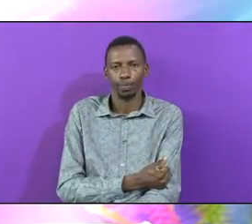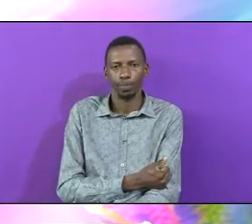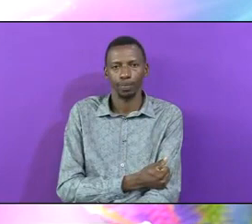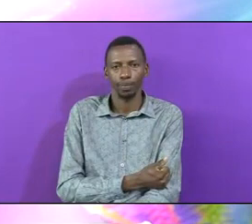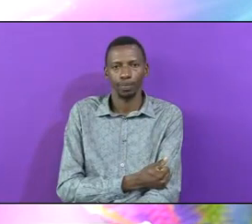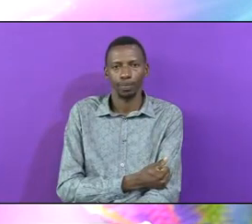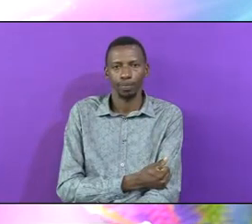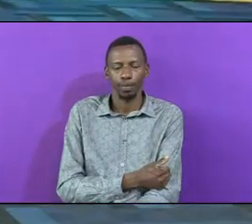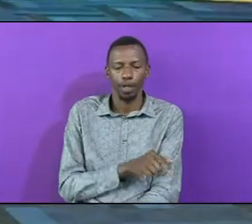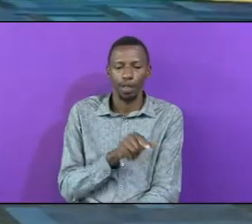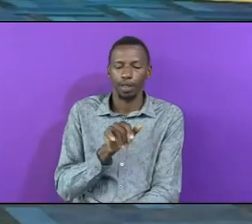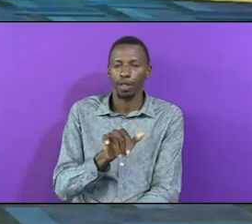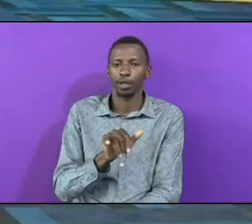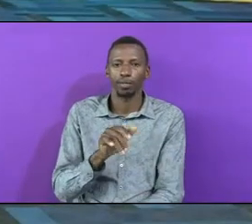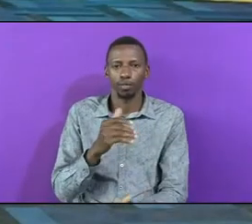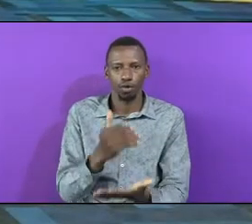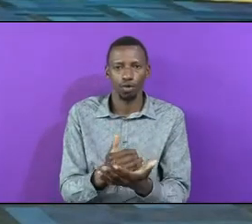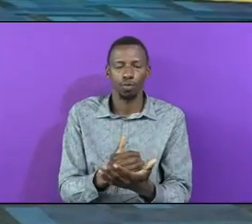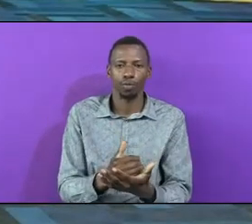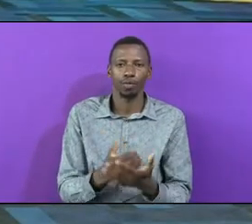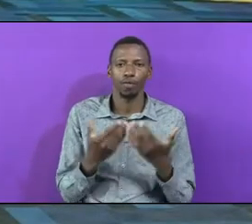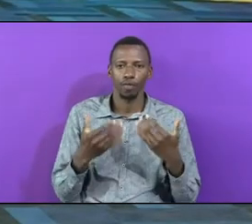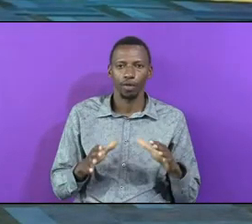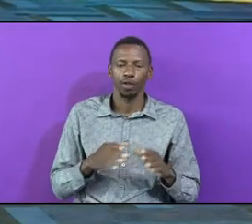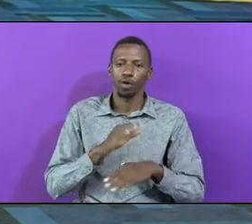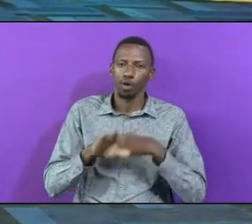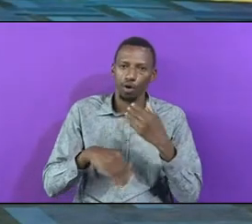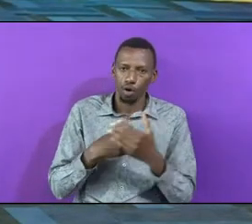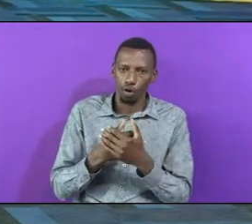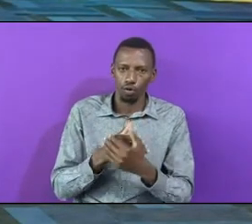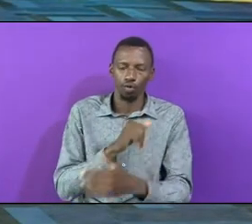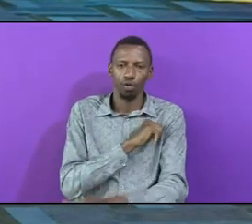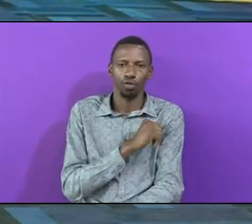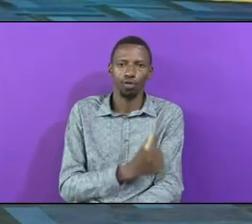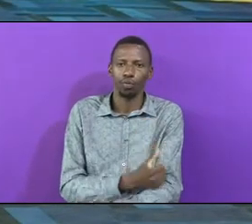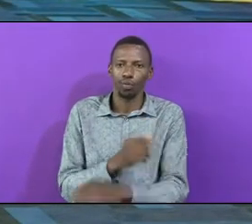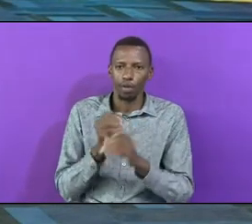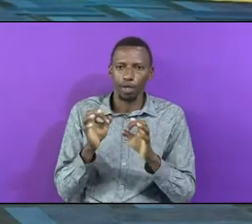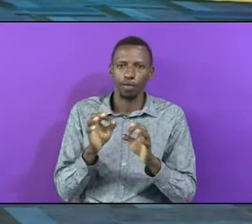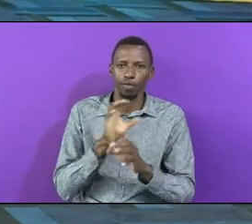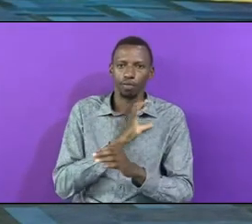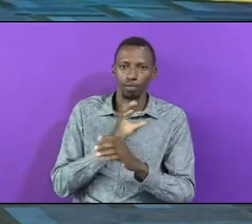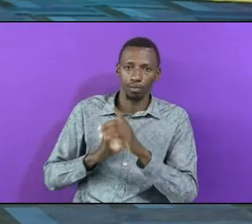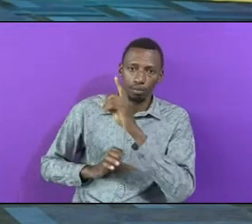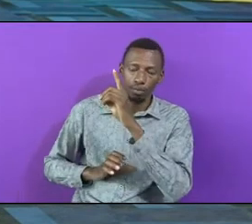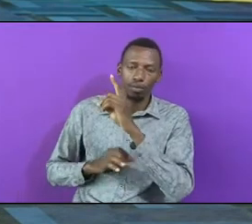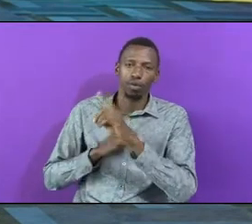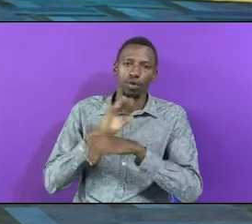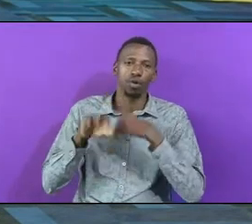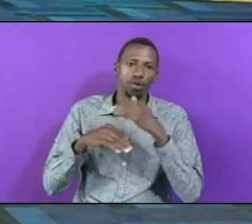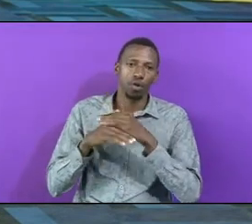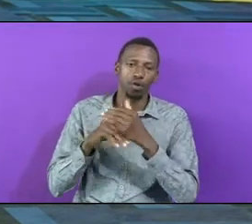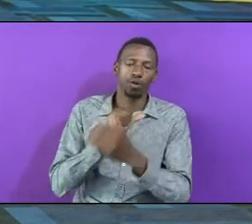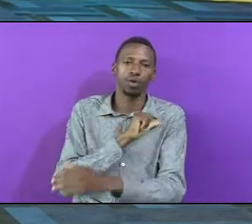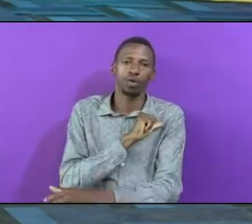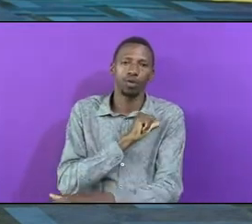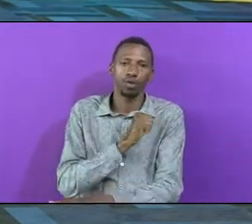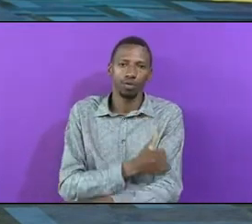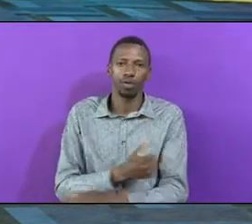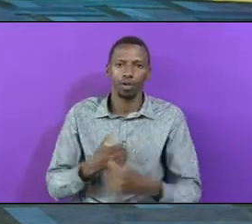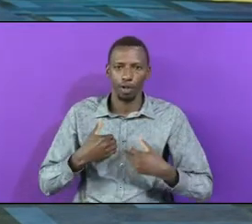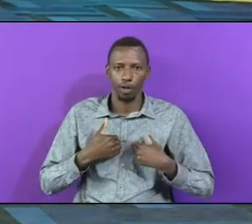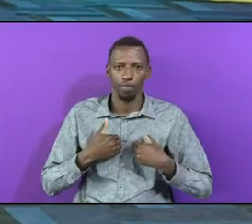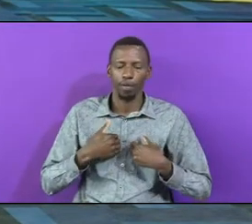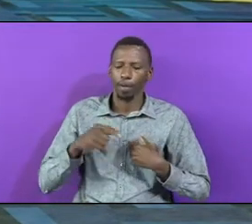That's the scope All authority If Christ has all authority Then we must agree That